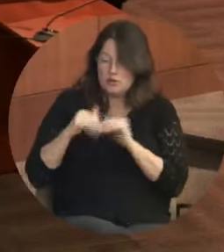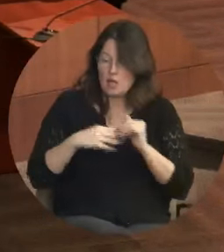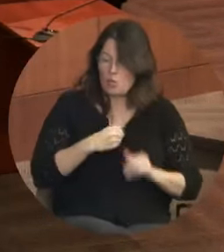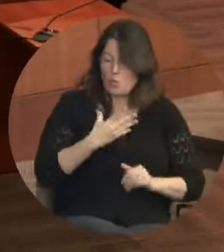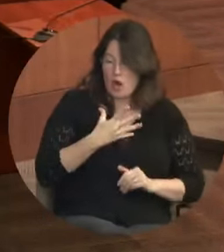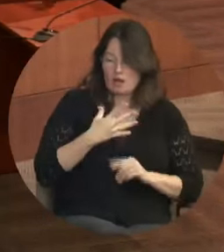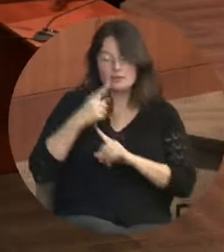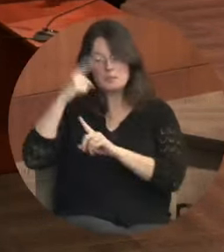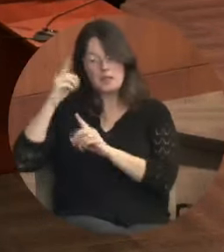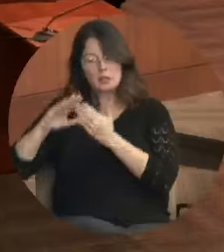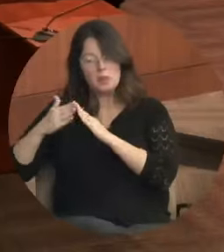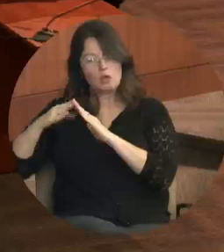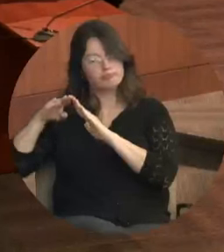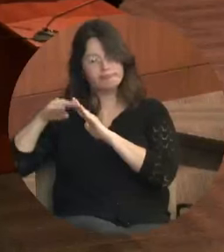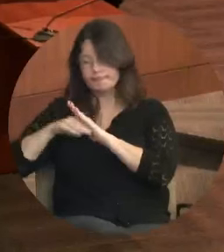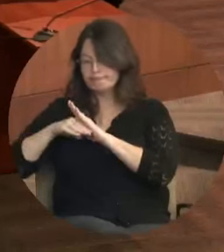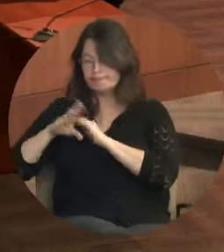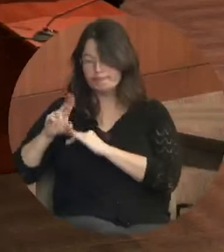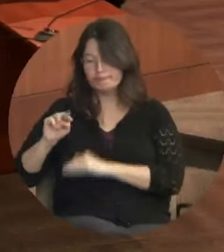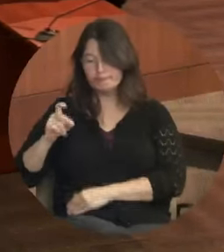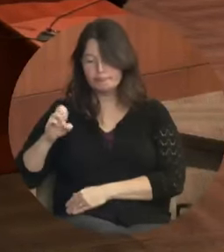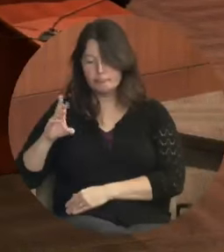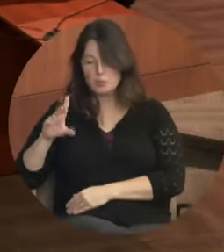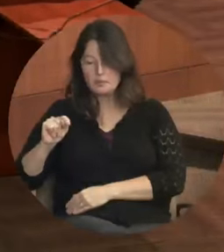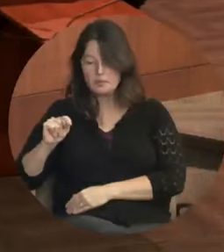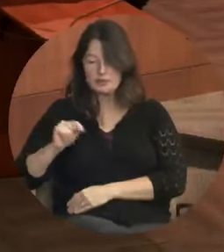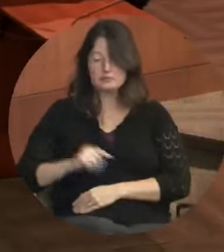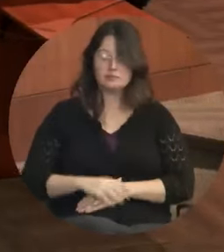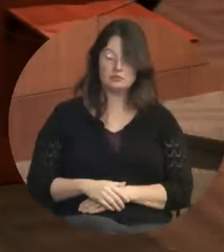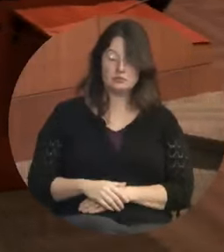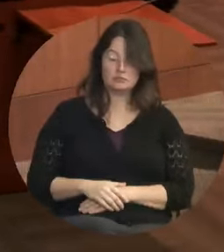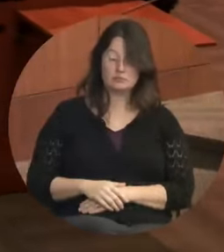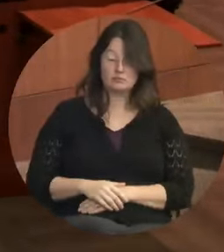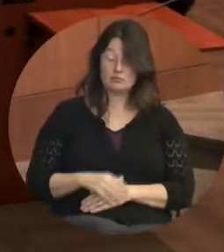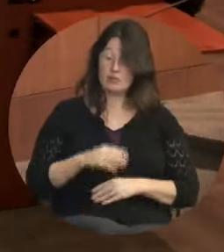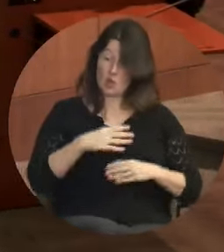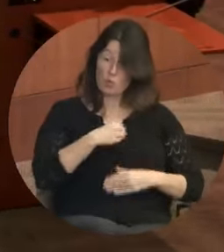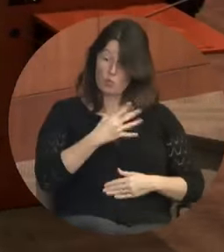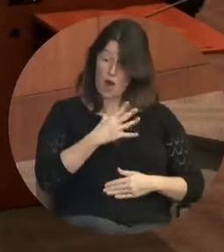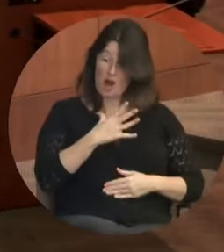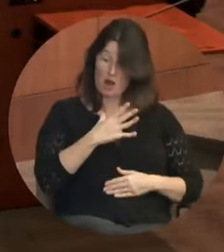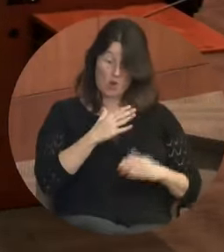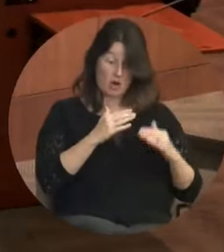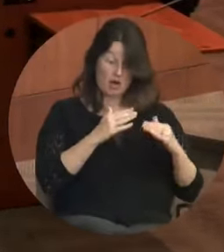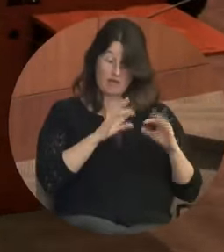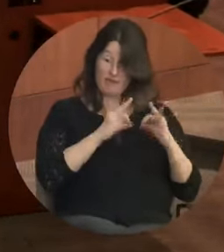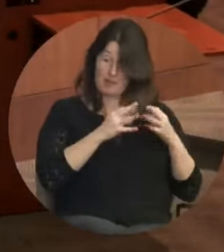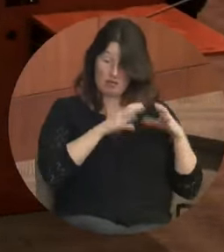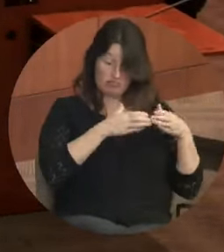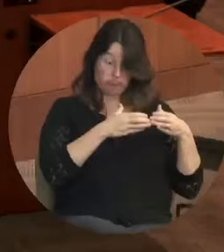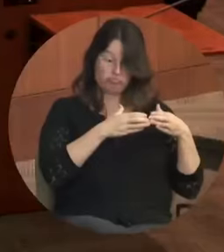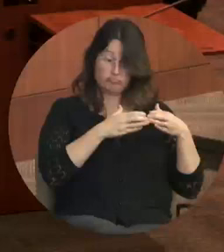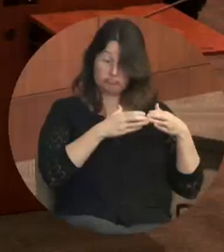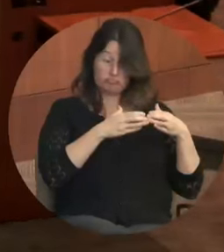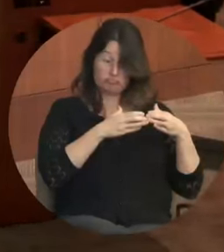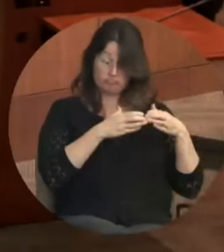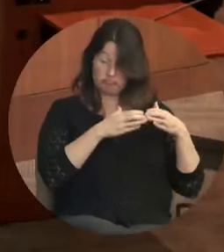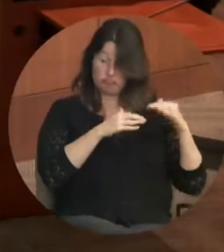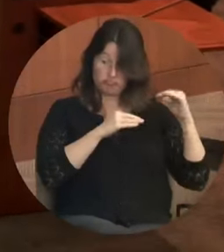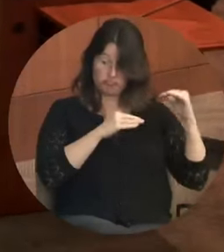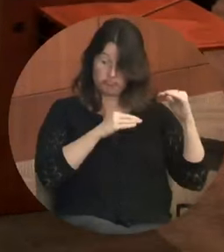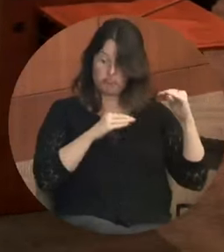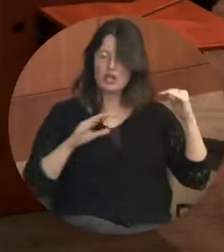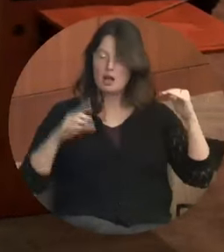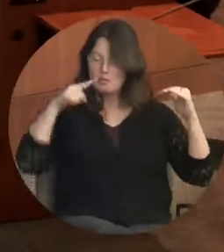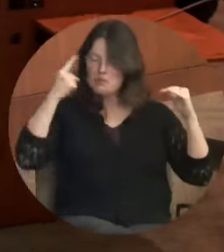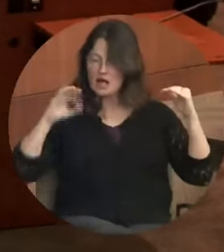makes 60% what the typical white household makes right here in Colombia. We've lost half of